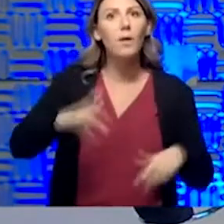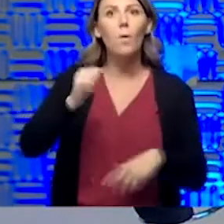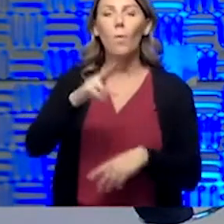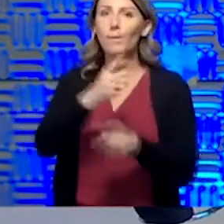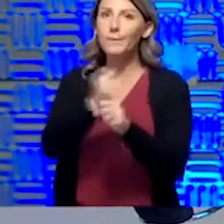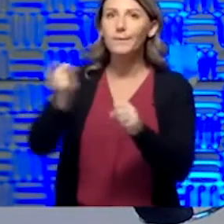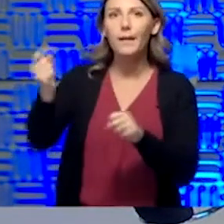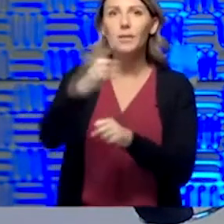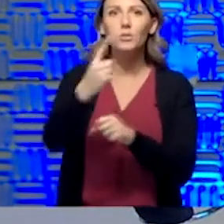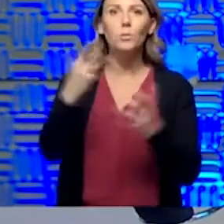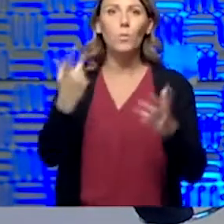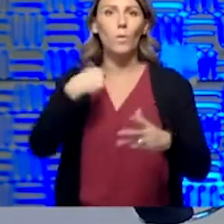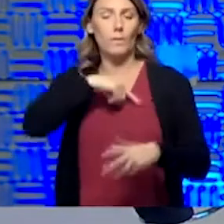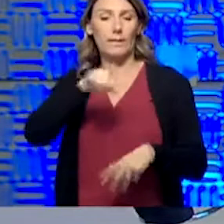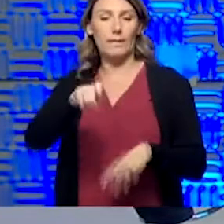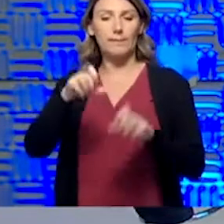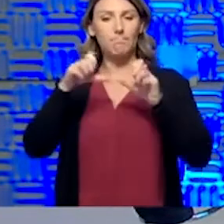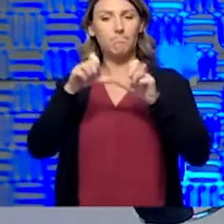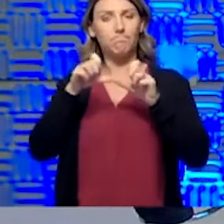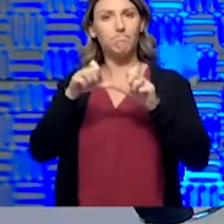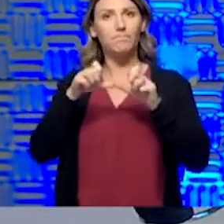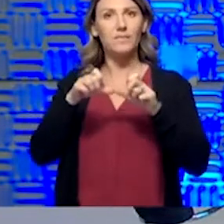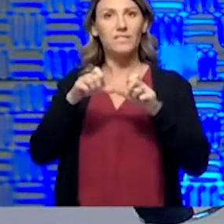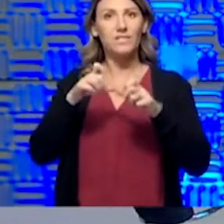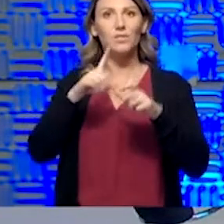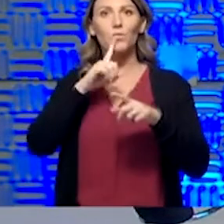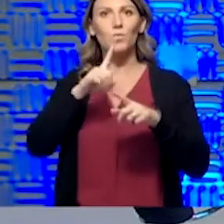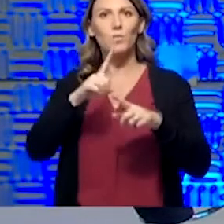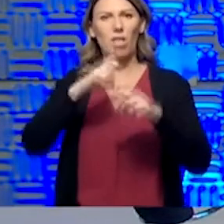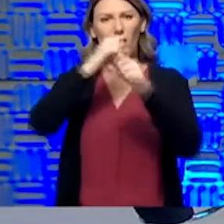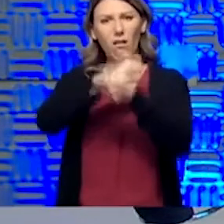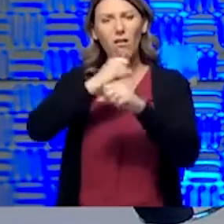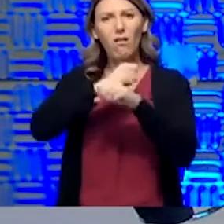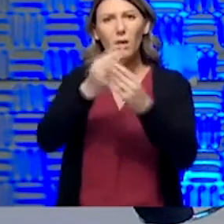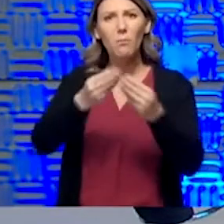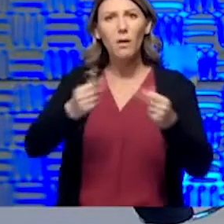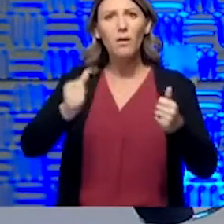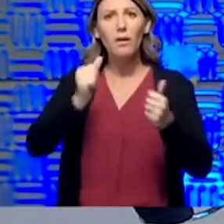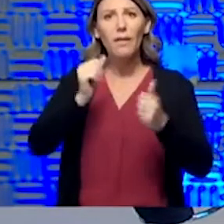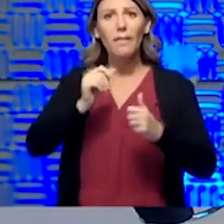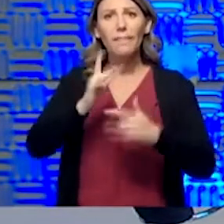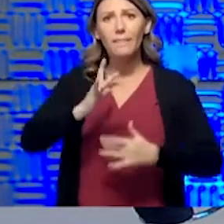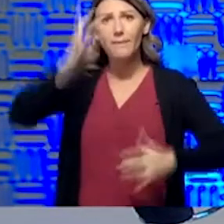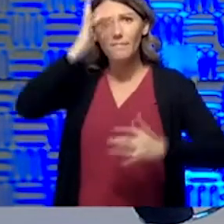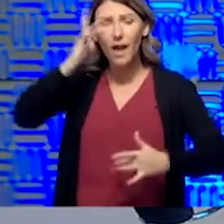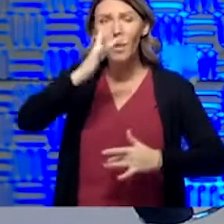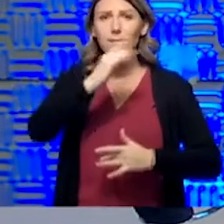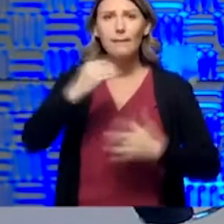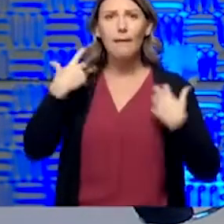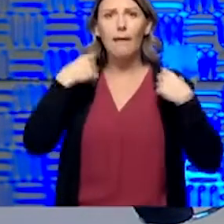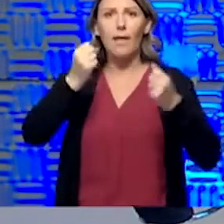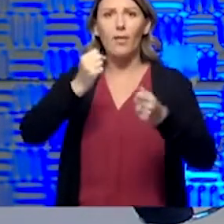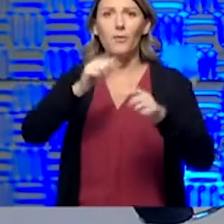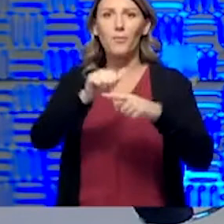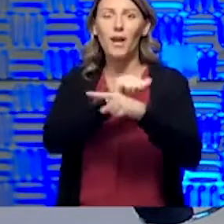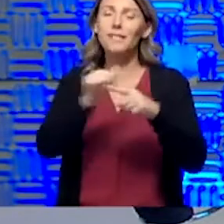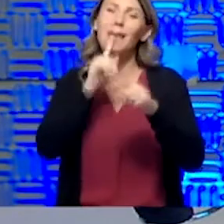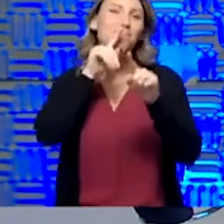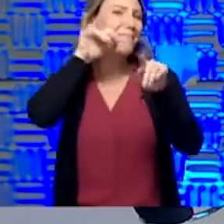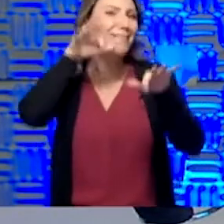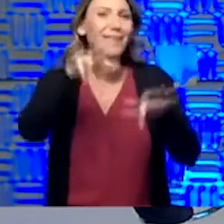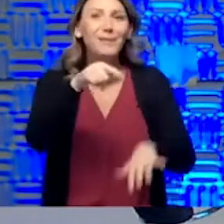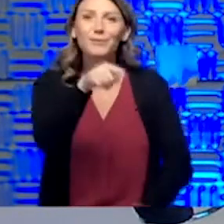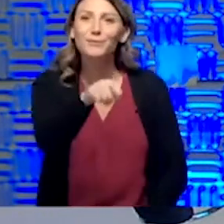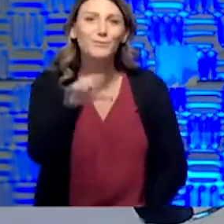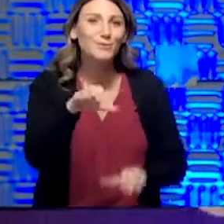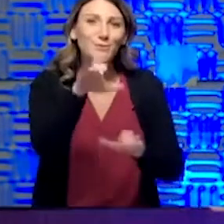doing to fight this virus or would be good health practices to keep doing? You bet. And bless you for asking that question